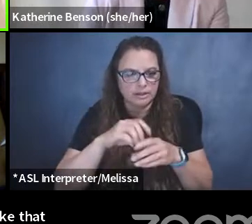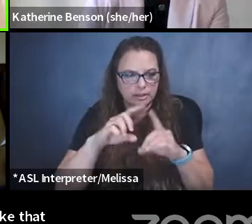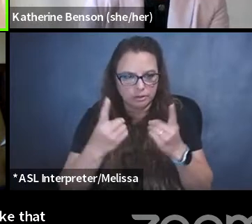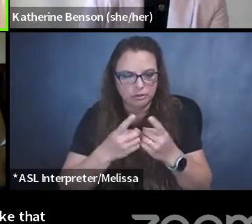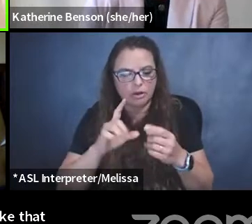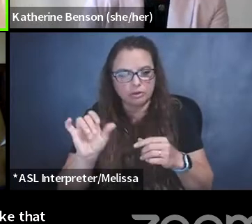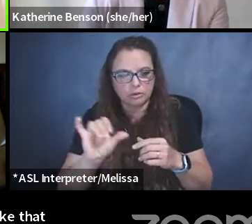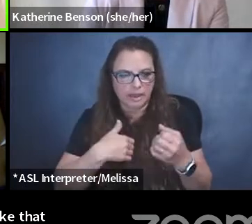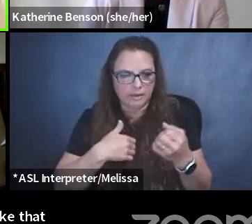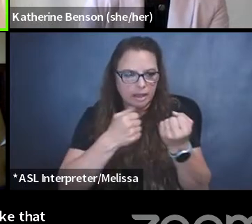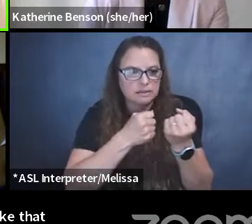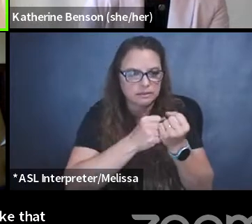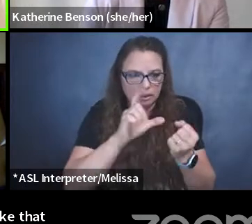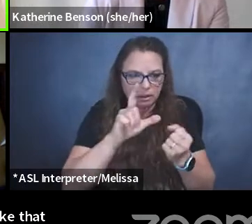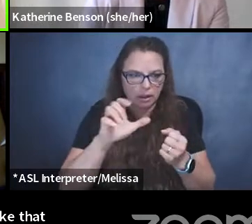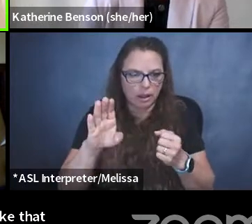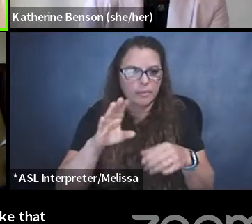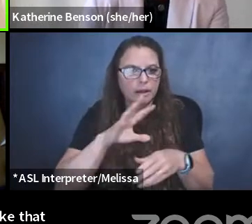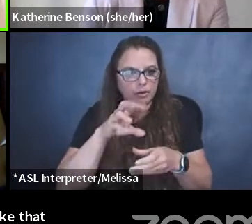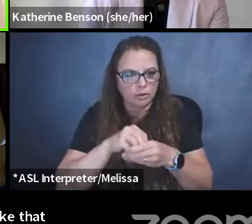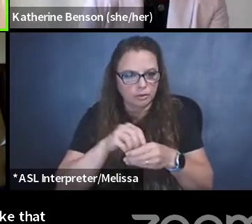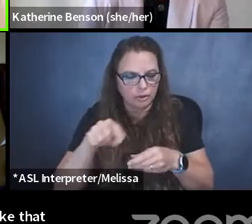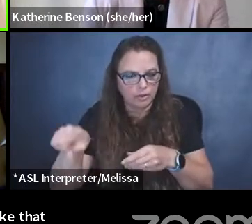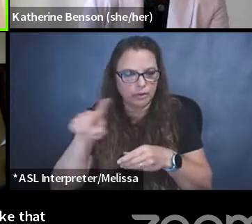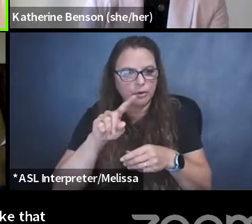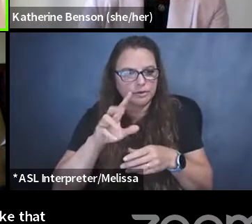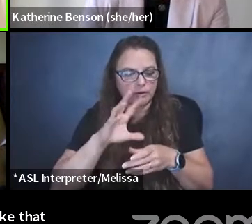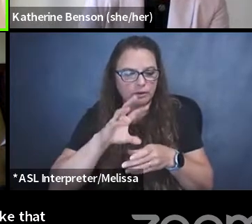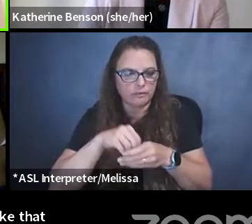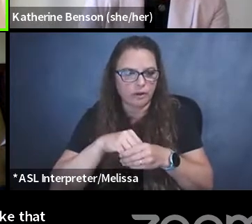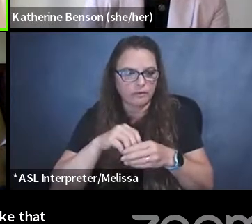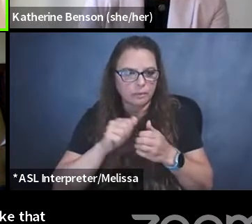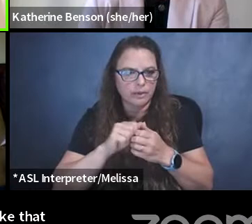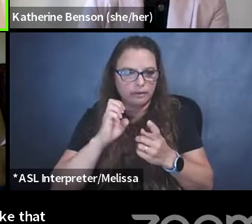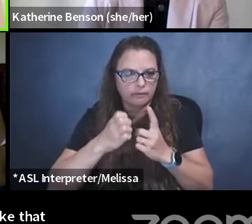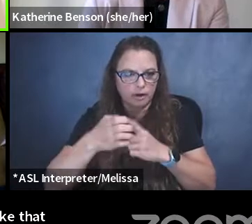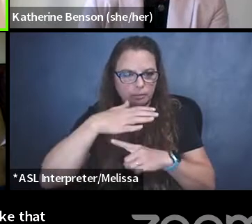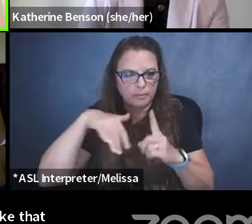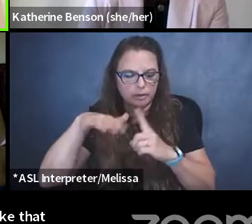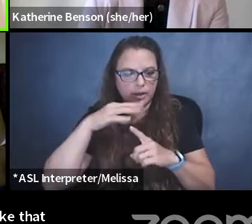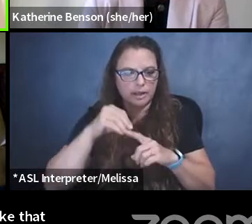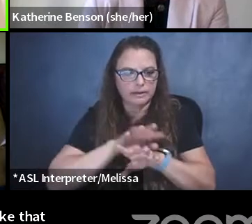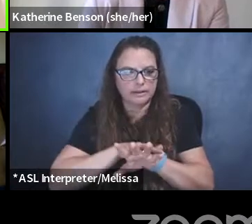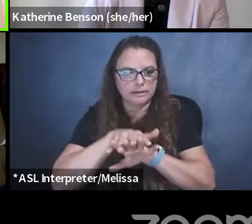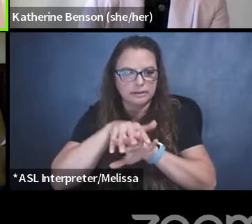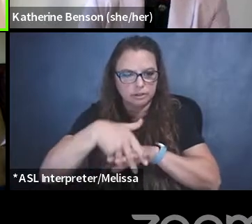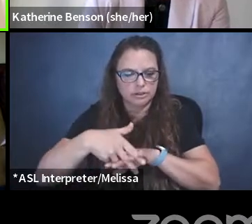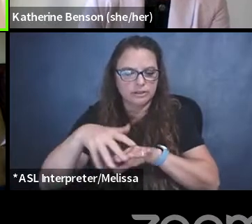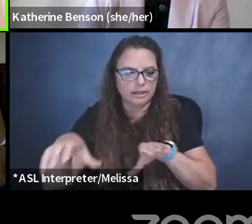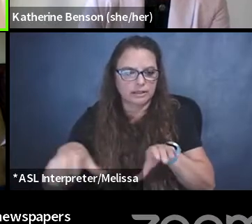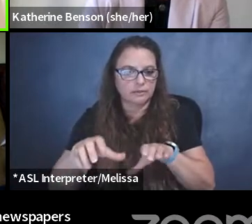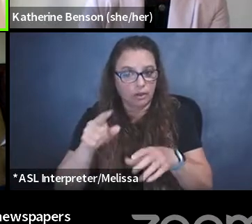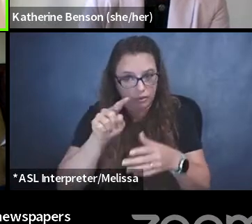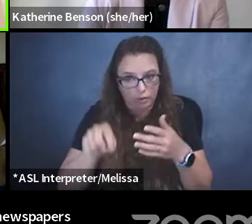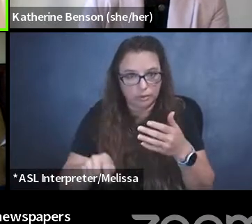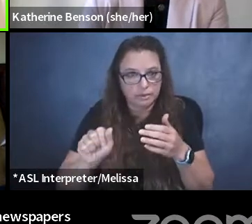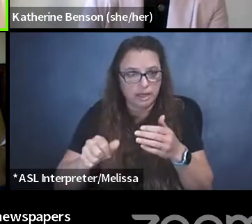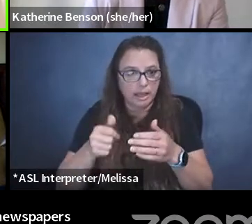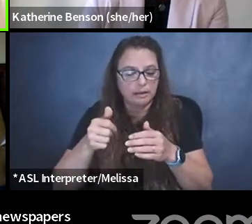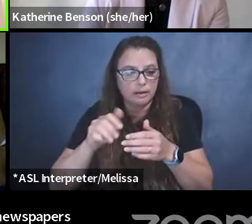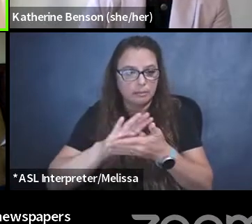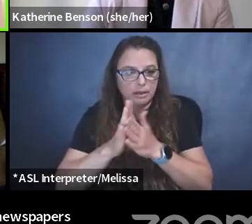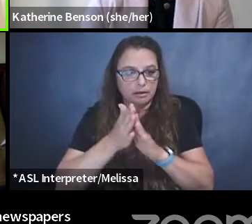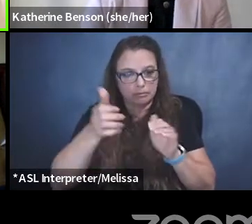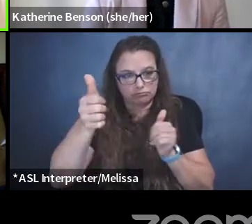clubs and ones, including ones that engage in environmental and indigenous advocacy. Uh, those could also become subject of monitoring by the district,